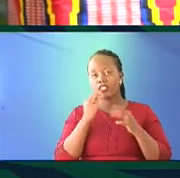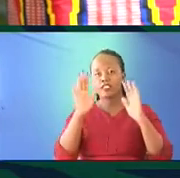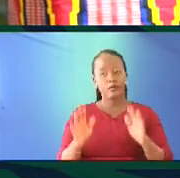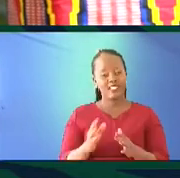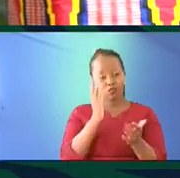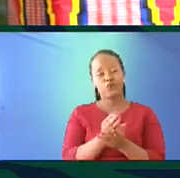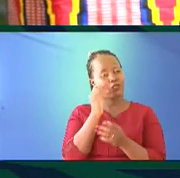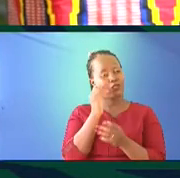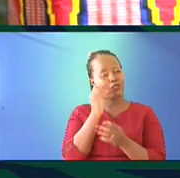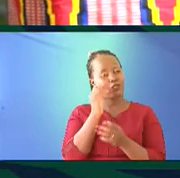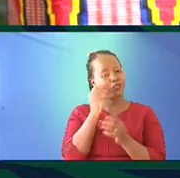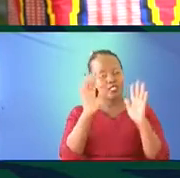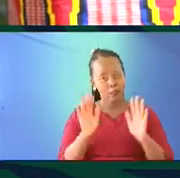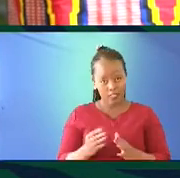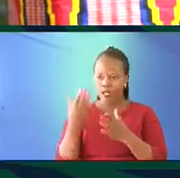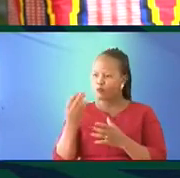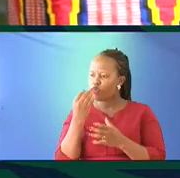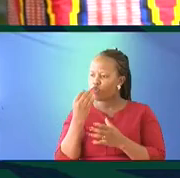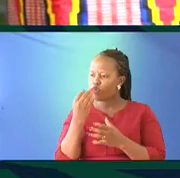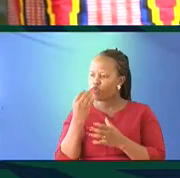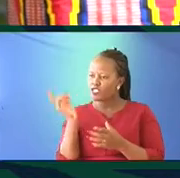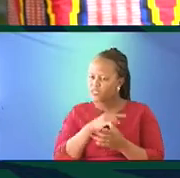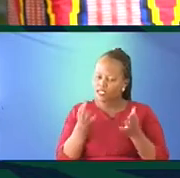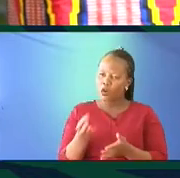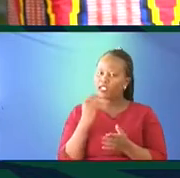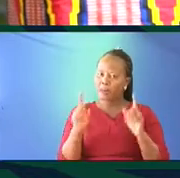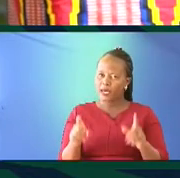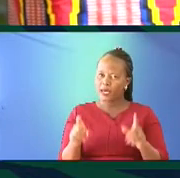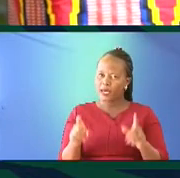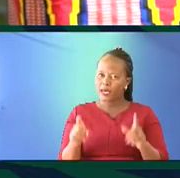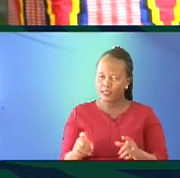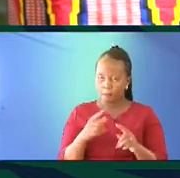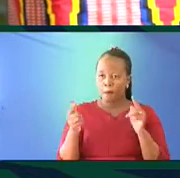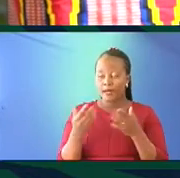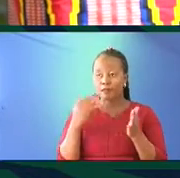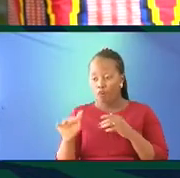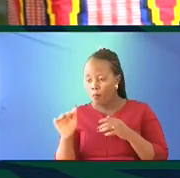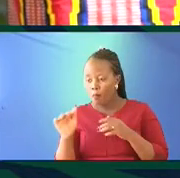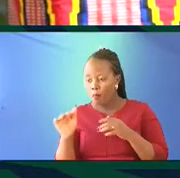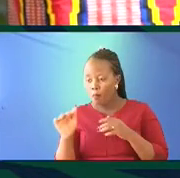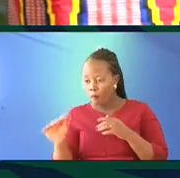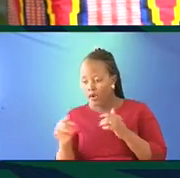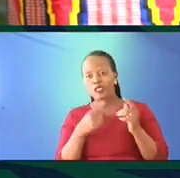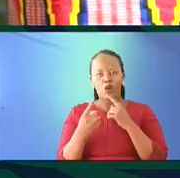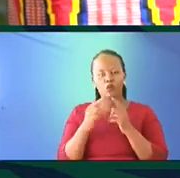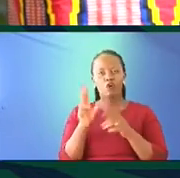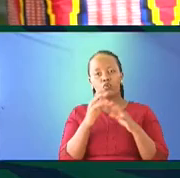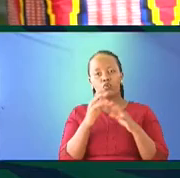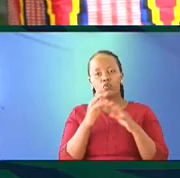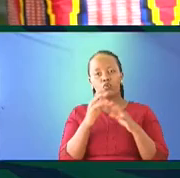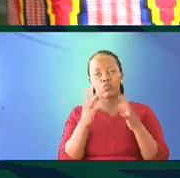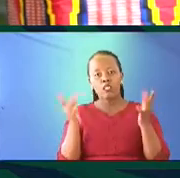It is. We all ate. We are going to eat again and again and again. But before we ate this morning, we spoke, we talked, we used